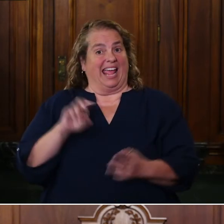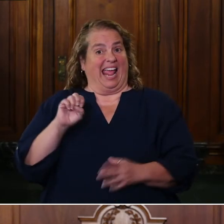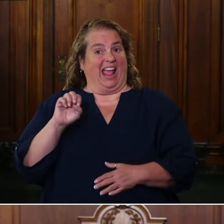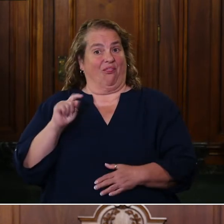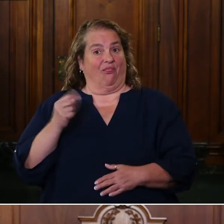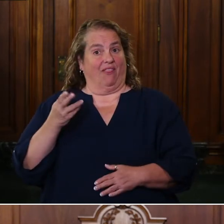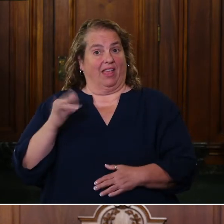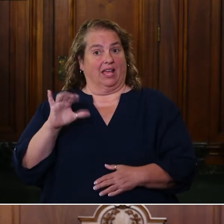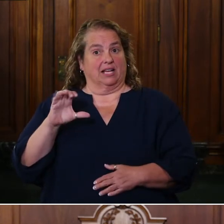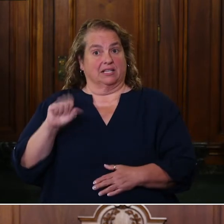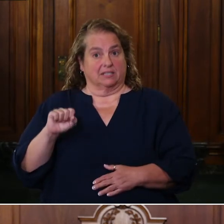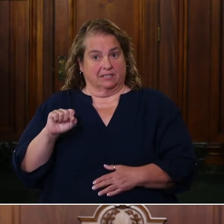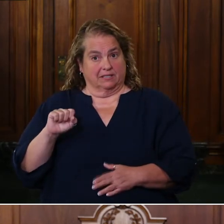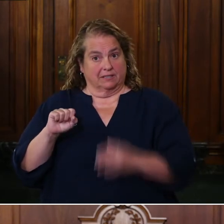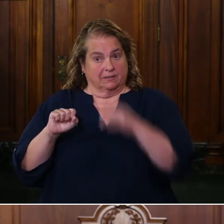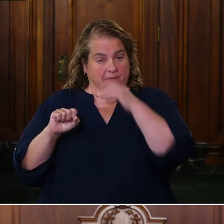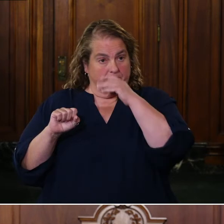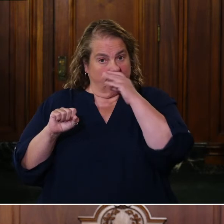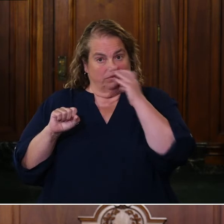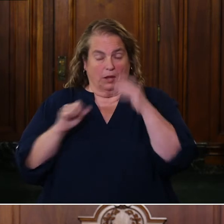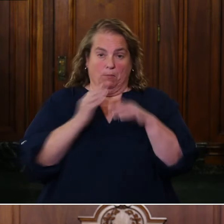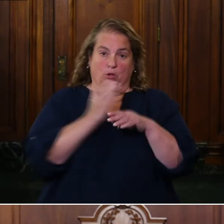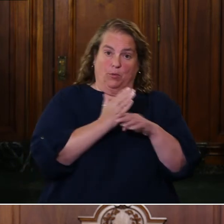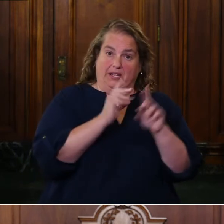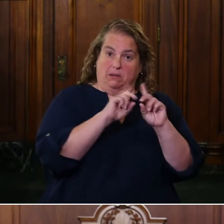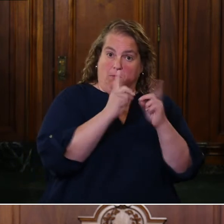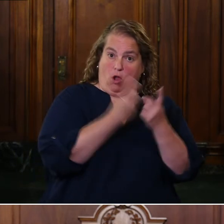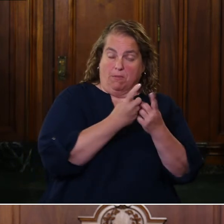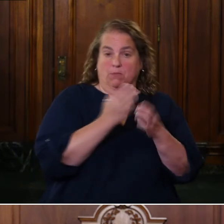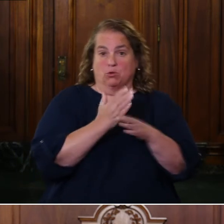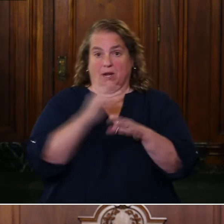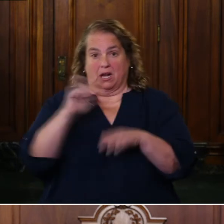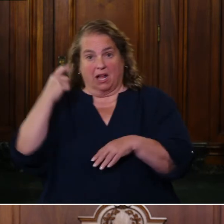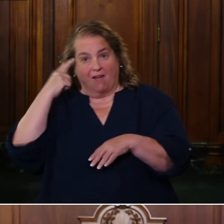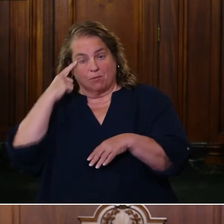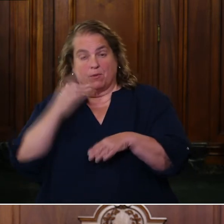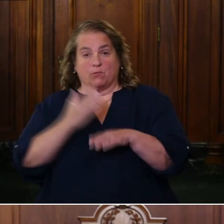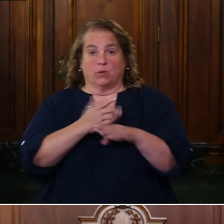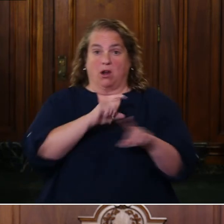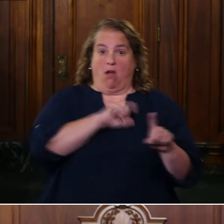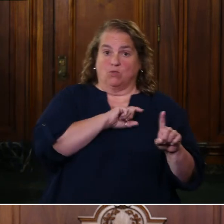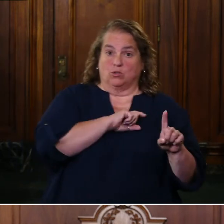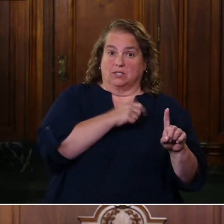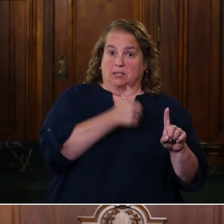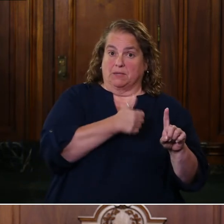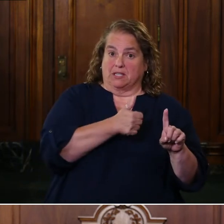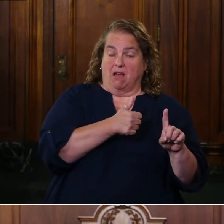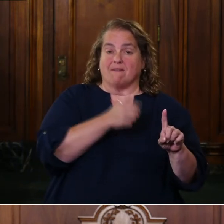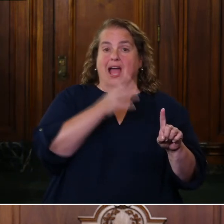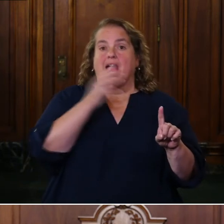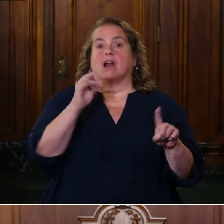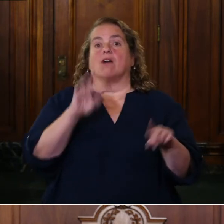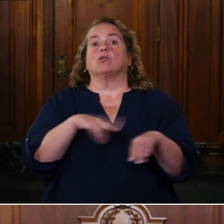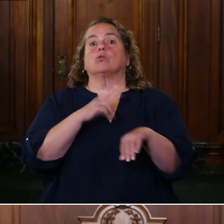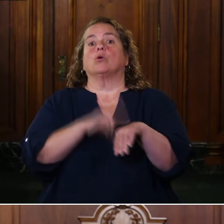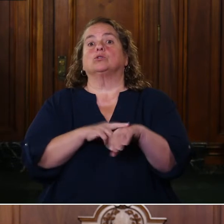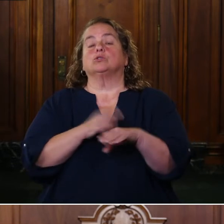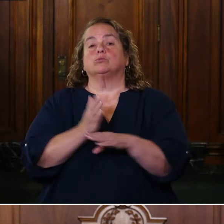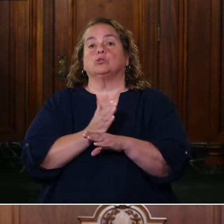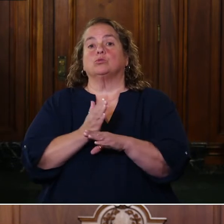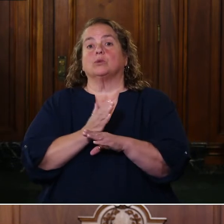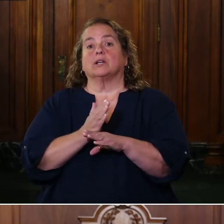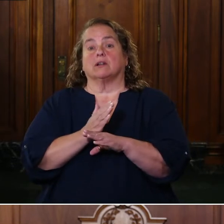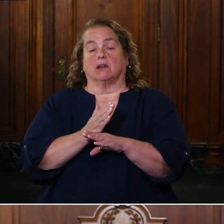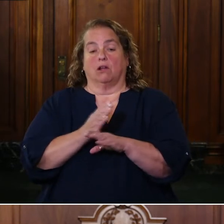Ethics, ethics between departments, between governments, between offices themselves, and, of course, between the